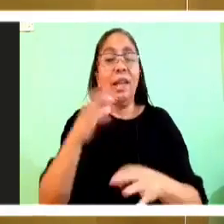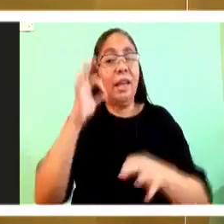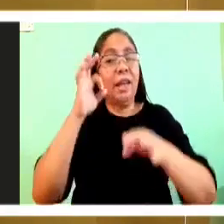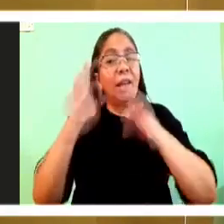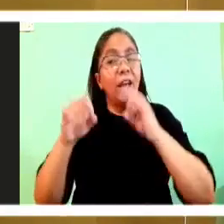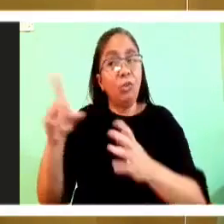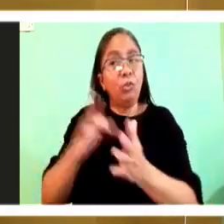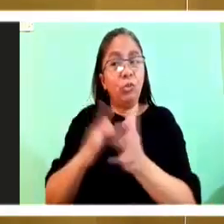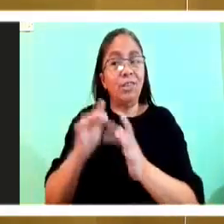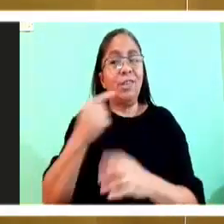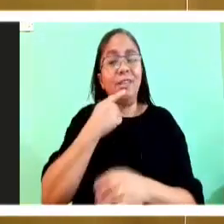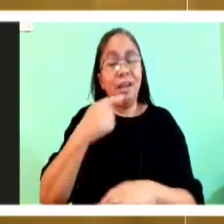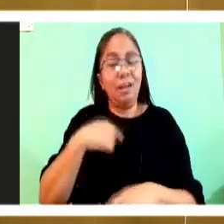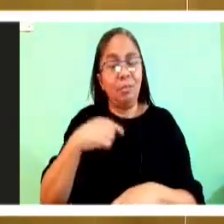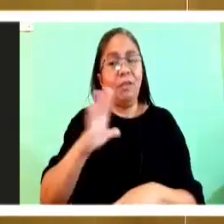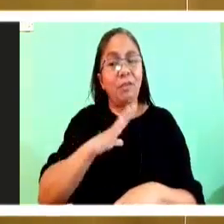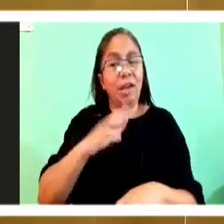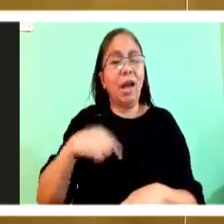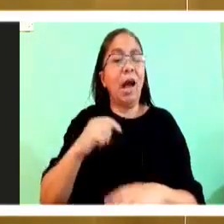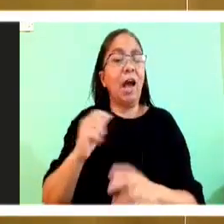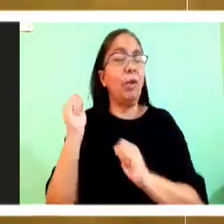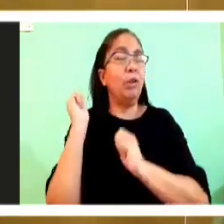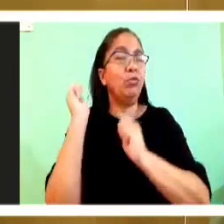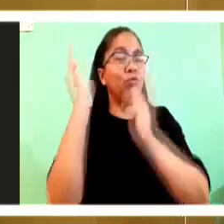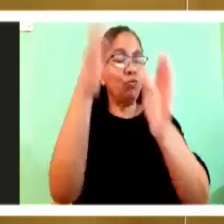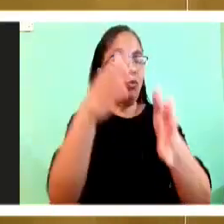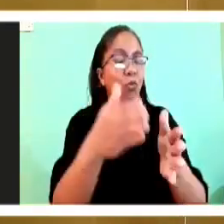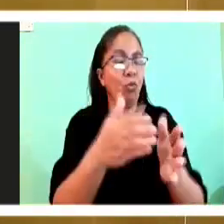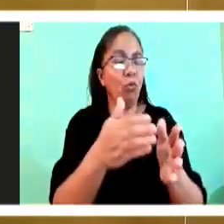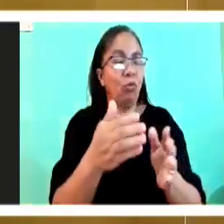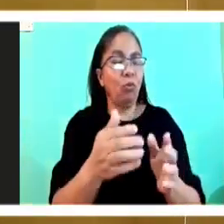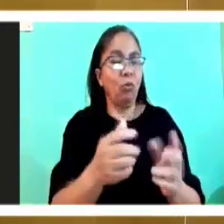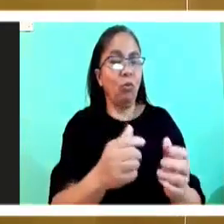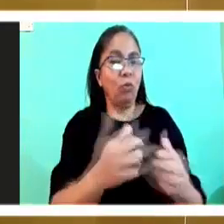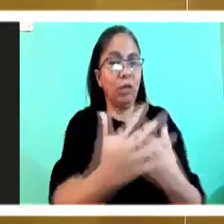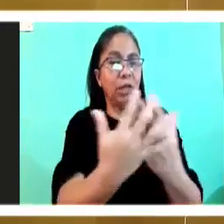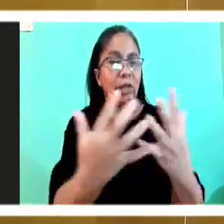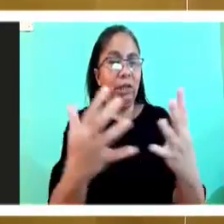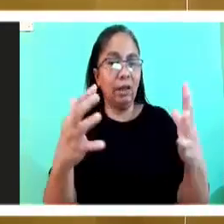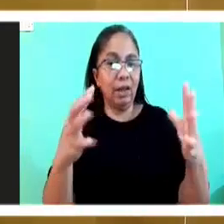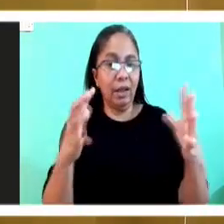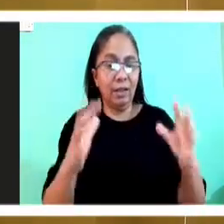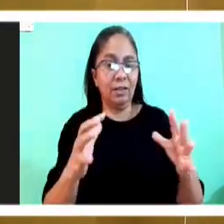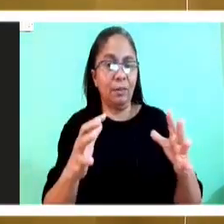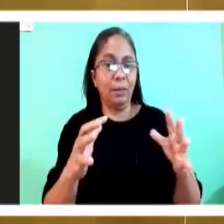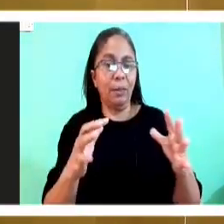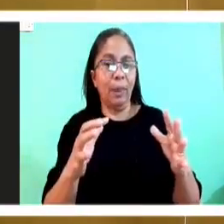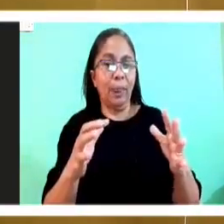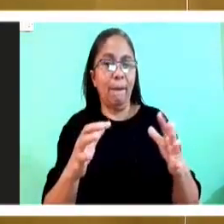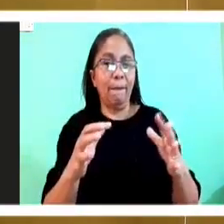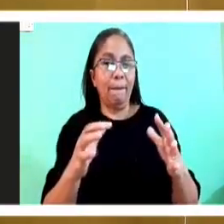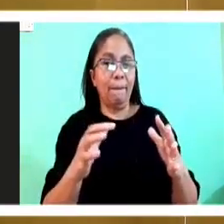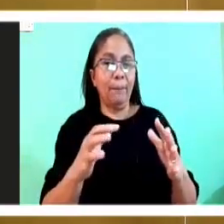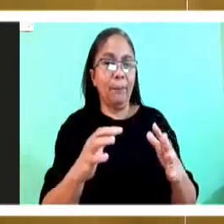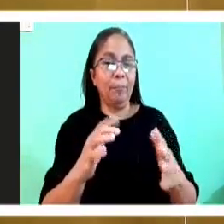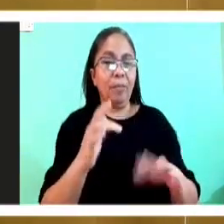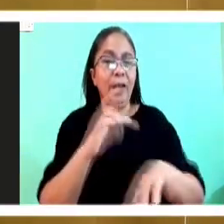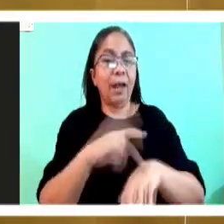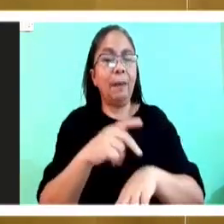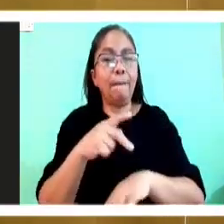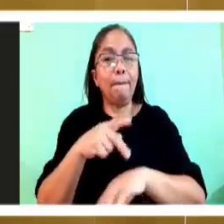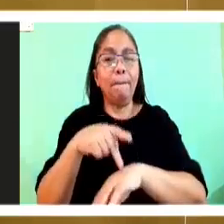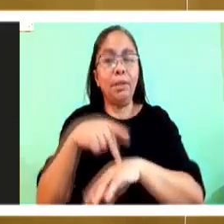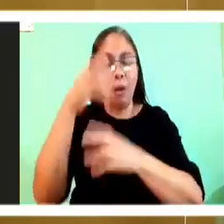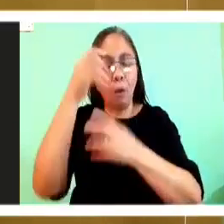I will pay out my nets. And throws logic aside and goes to obedience to Jesus.